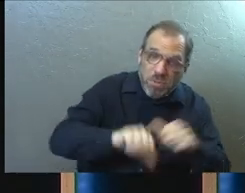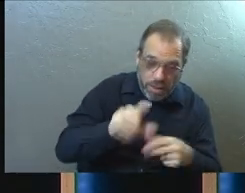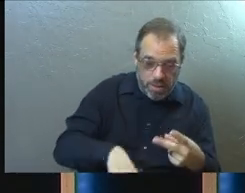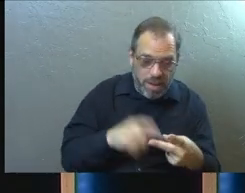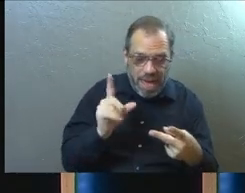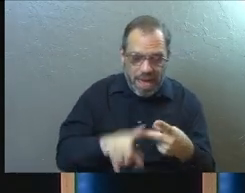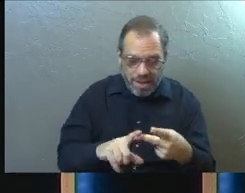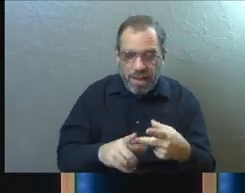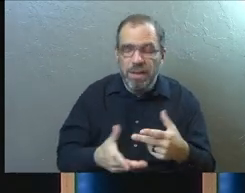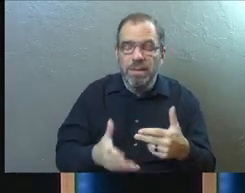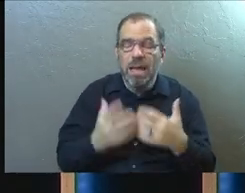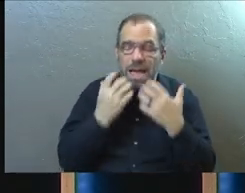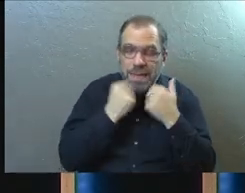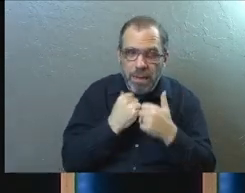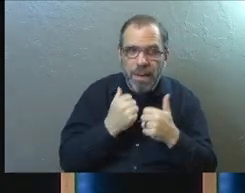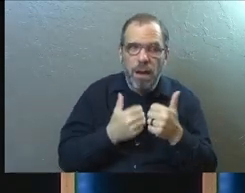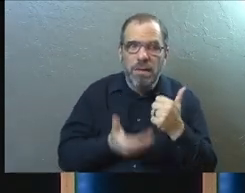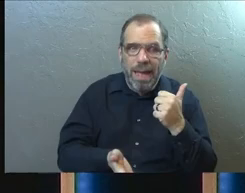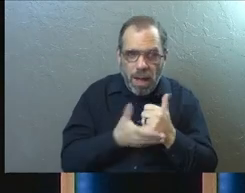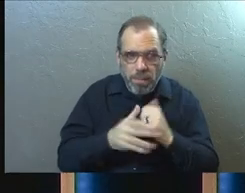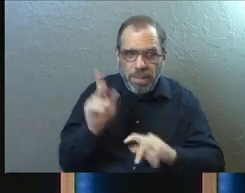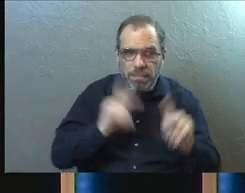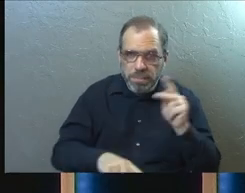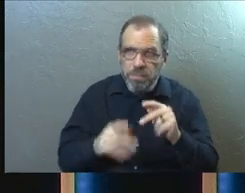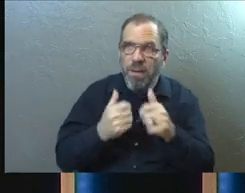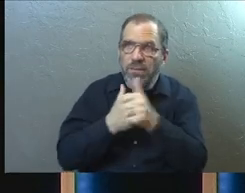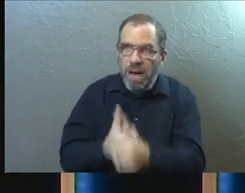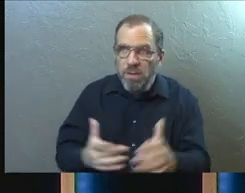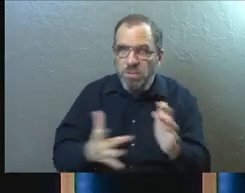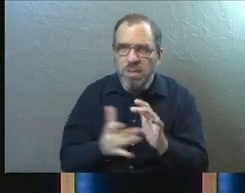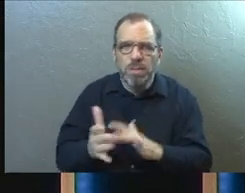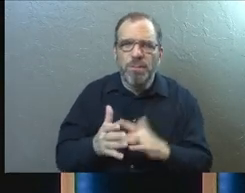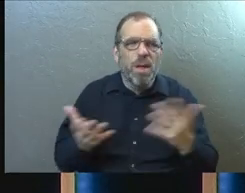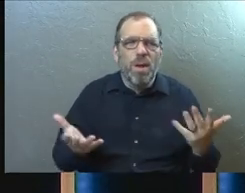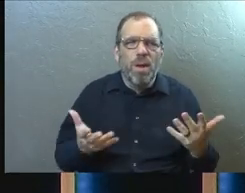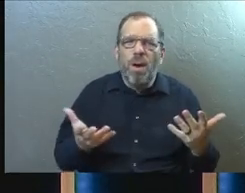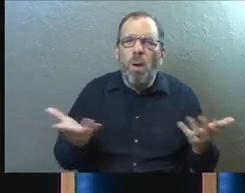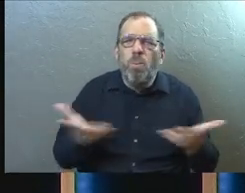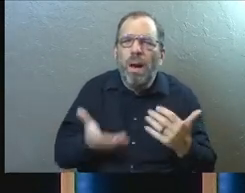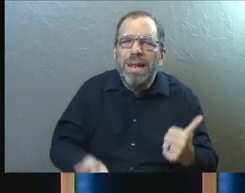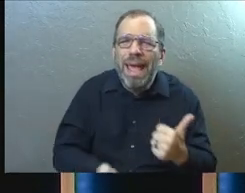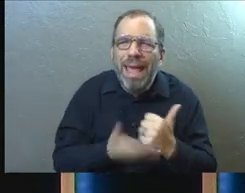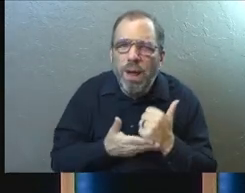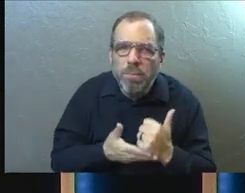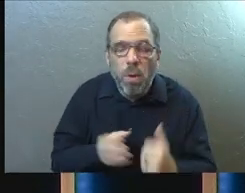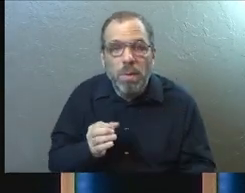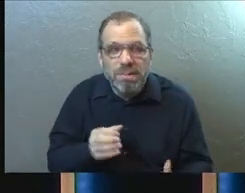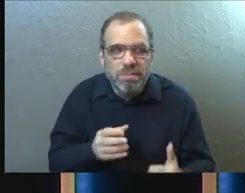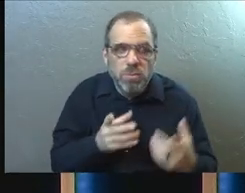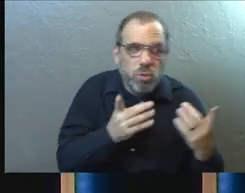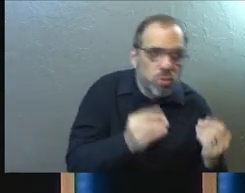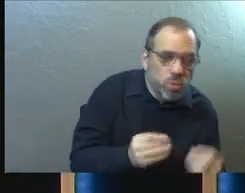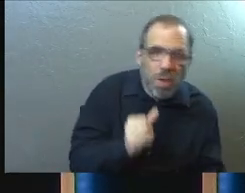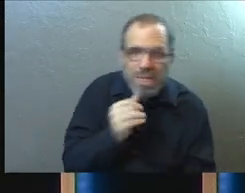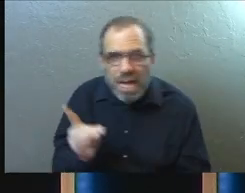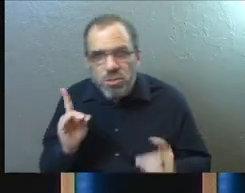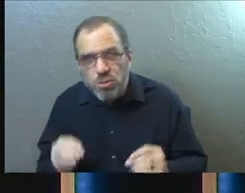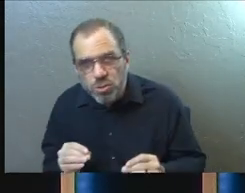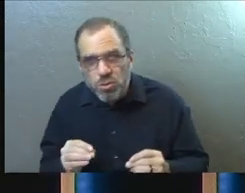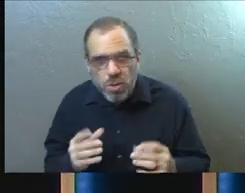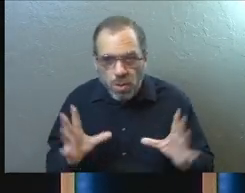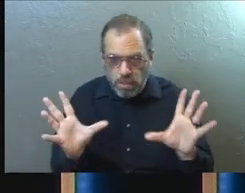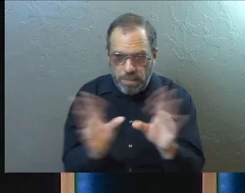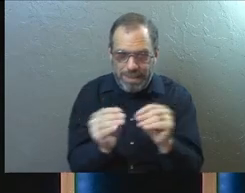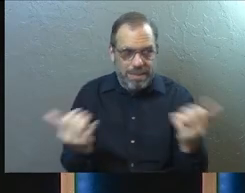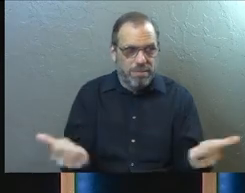Asking ourselves the question, what's helpful? What can I do or not do that is going to be helpful when we